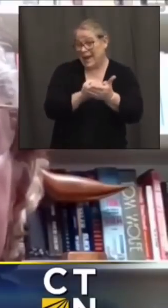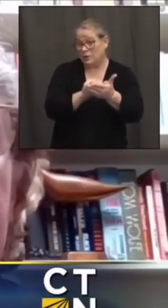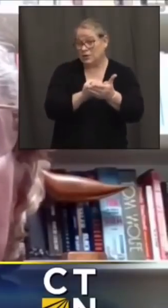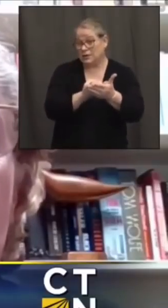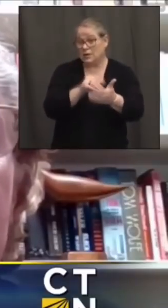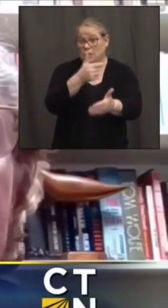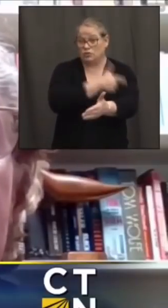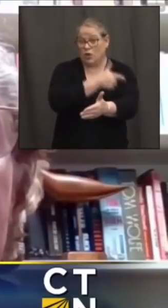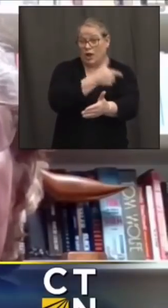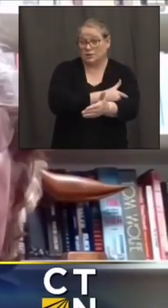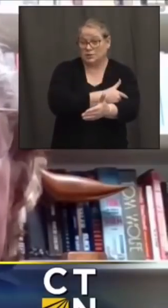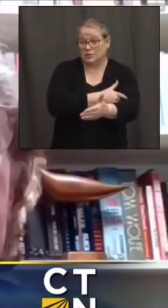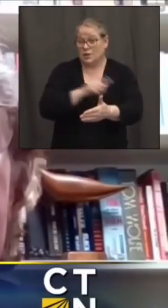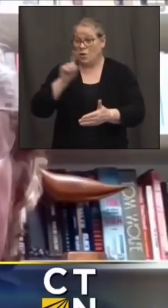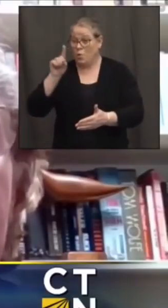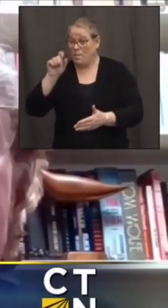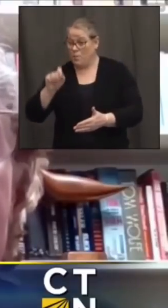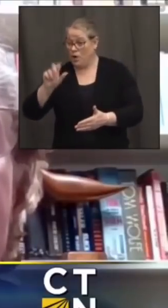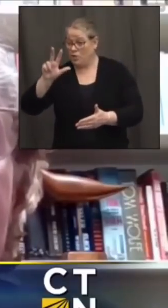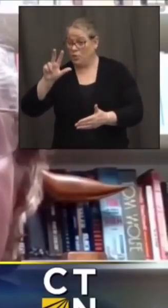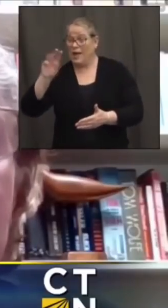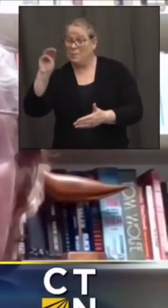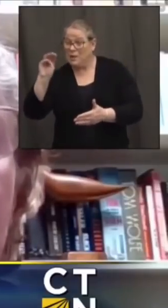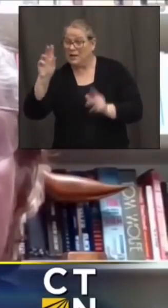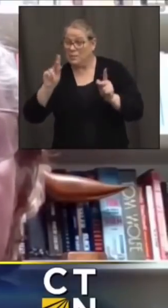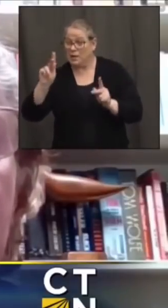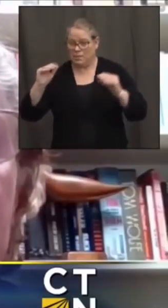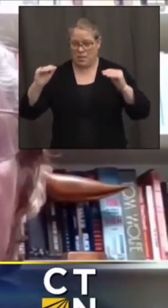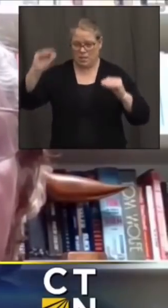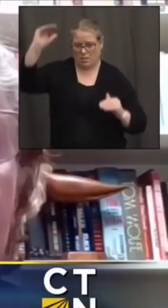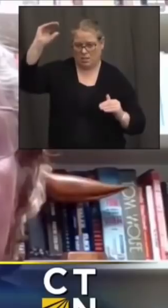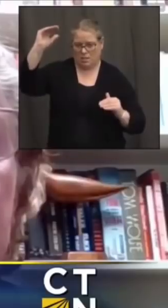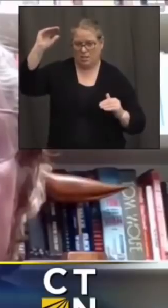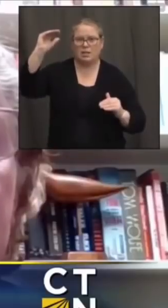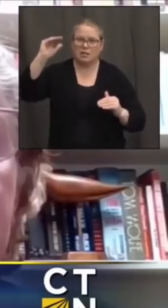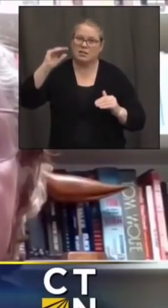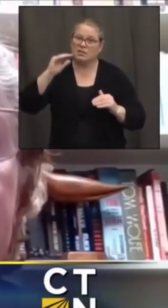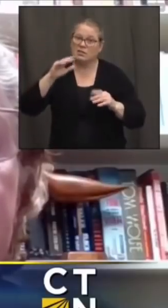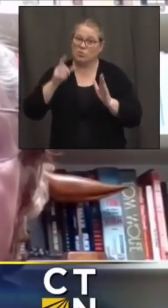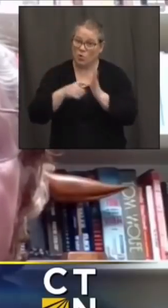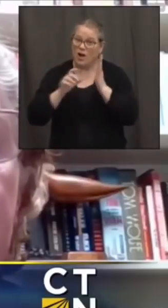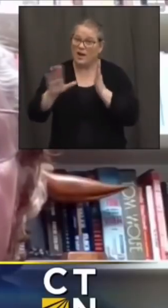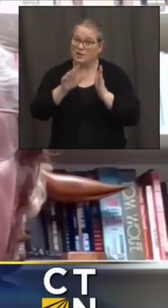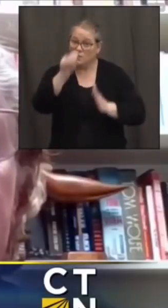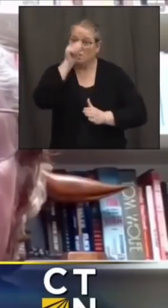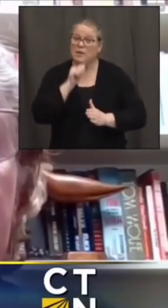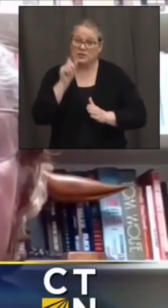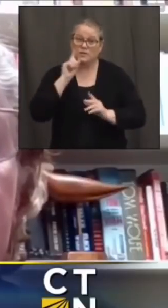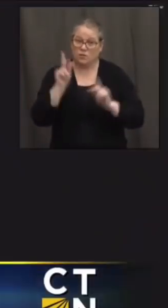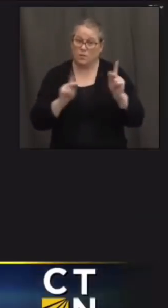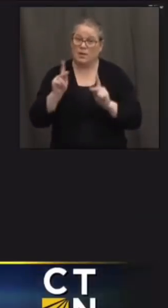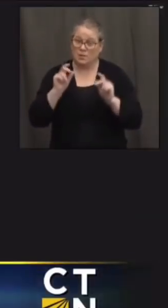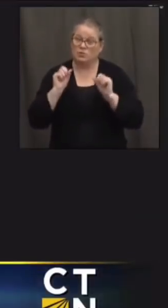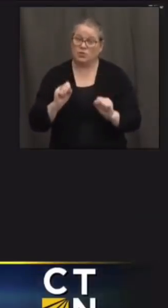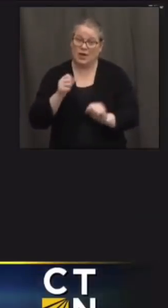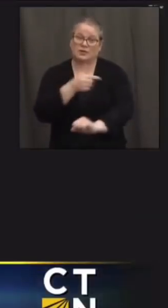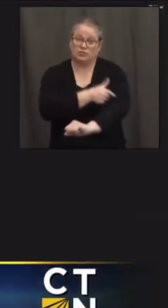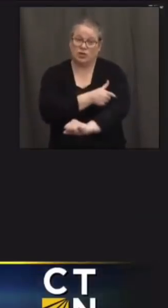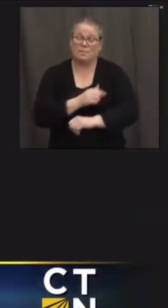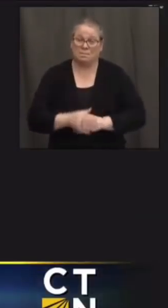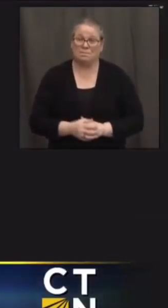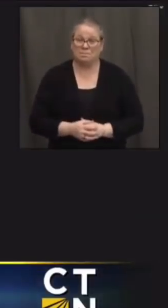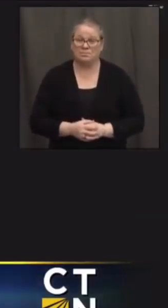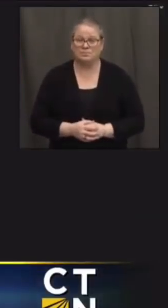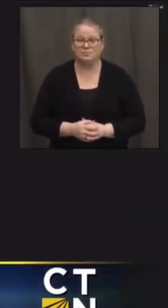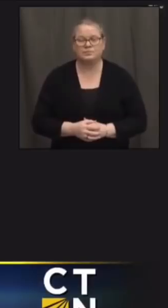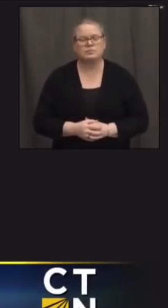people in phase 1b it's going to take some patience for everybody to get rolled in and one more thing i don't know